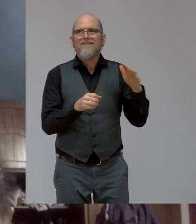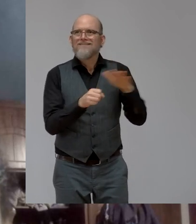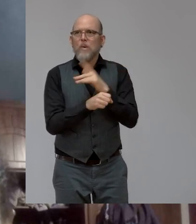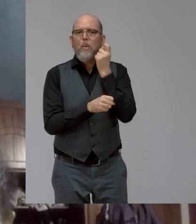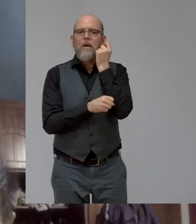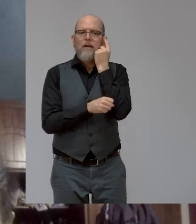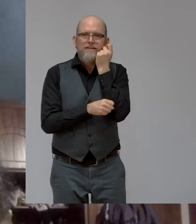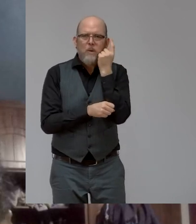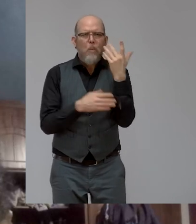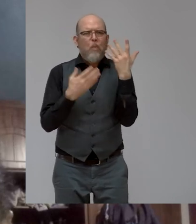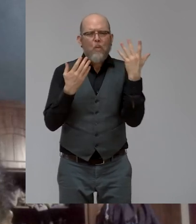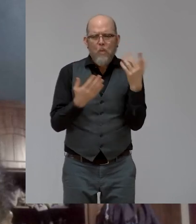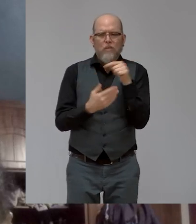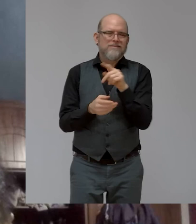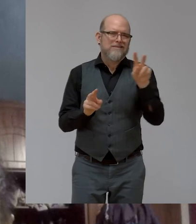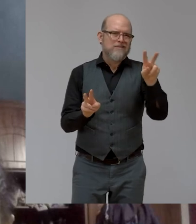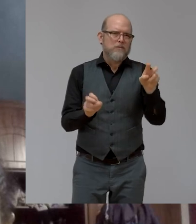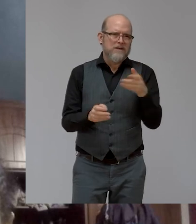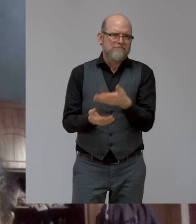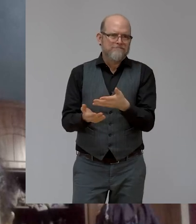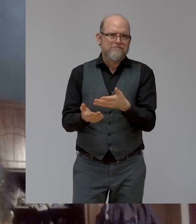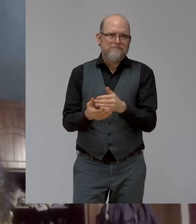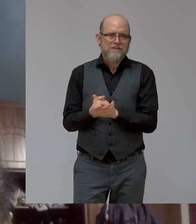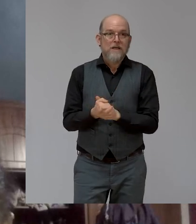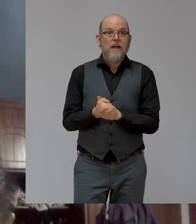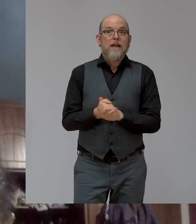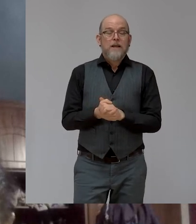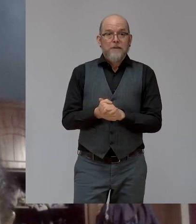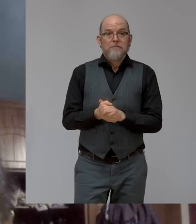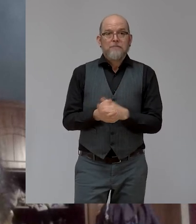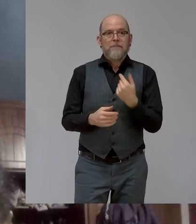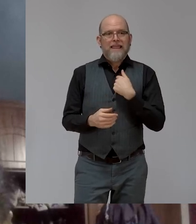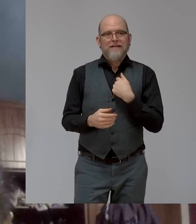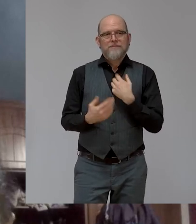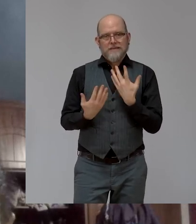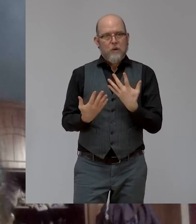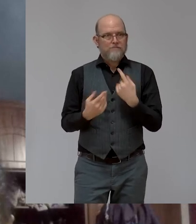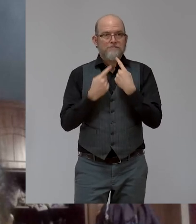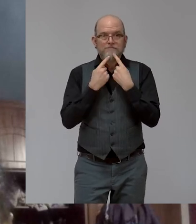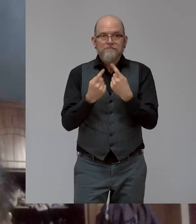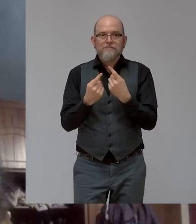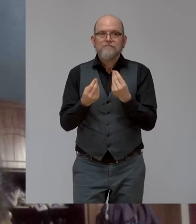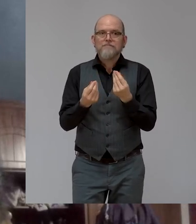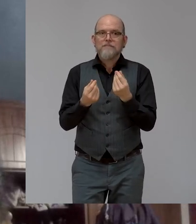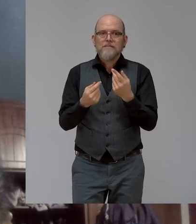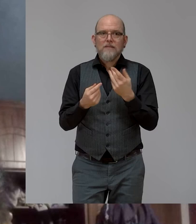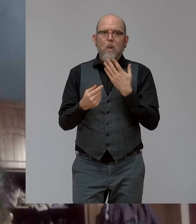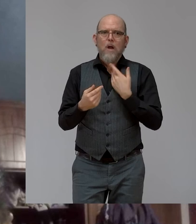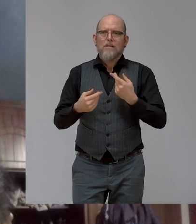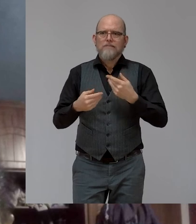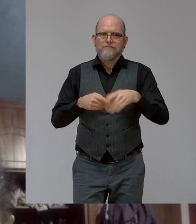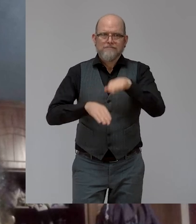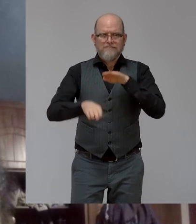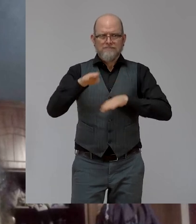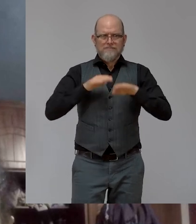Actually, I'm not a big fan of building back better, even though I we use it quite so often, but I am I am very optimistic